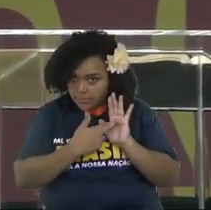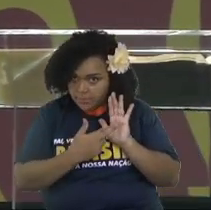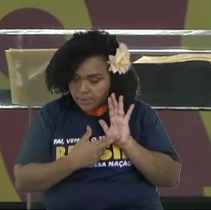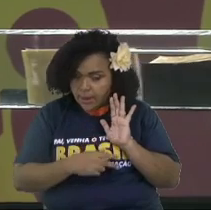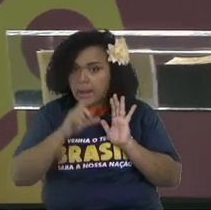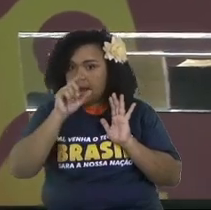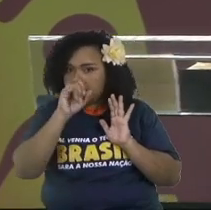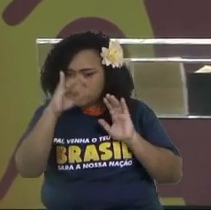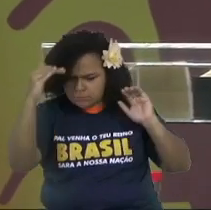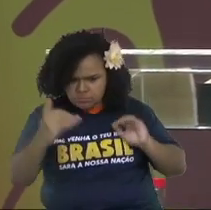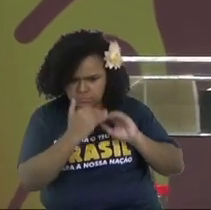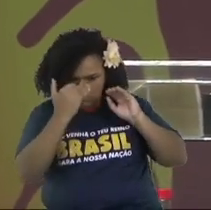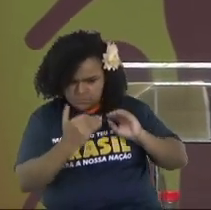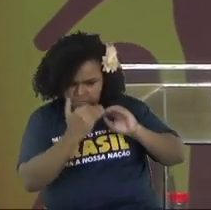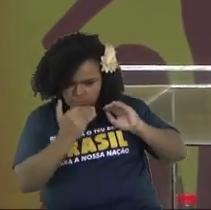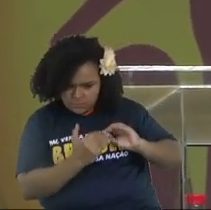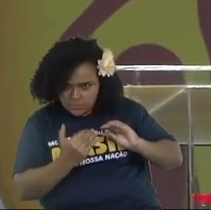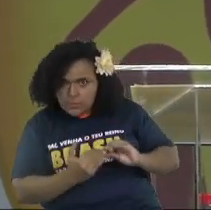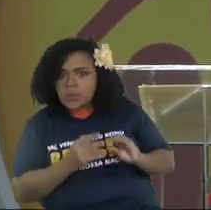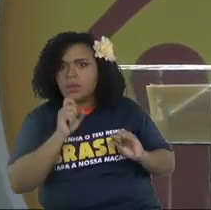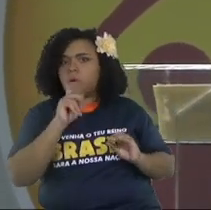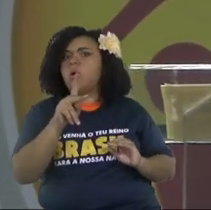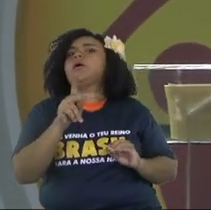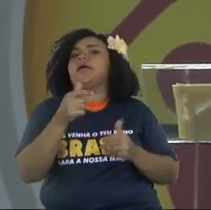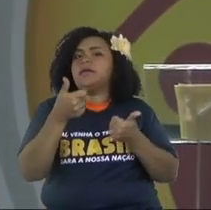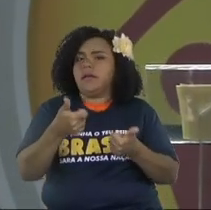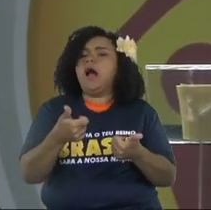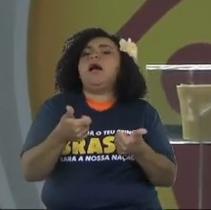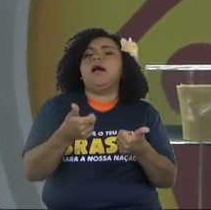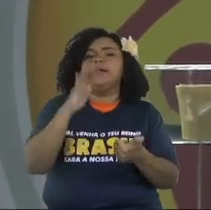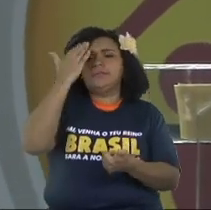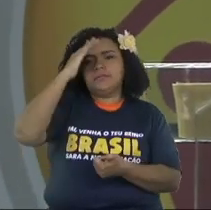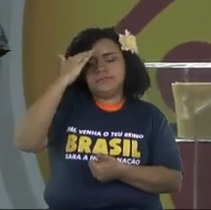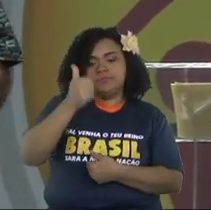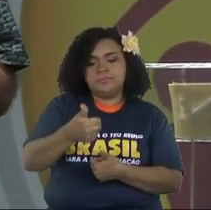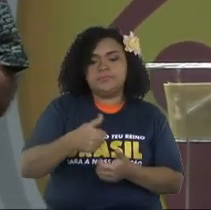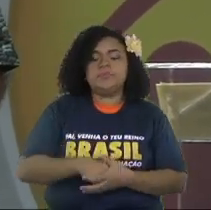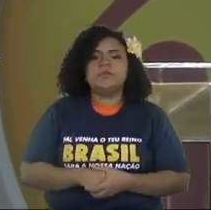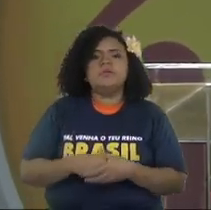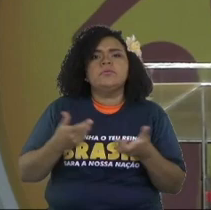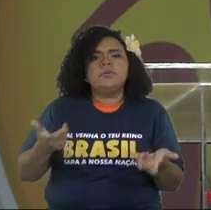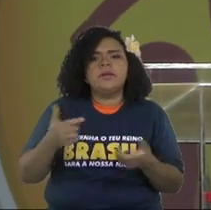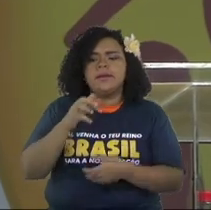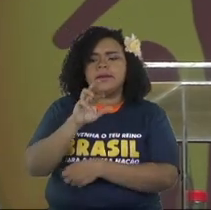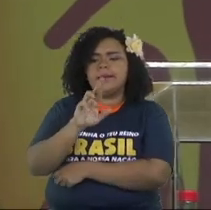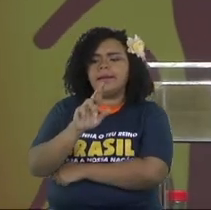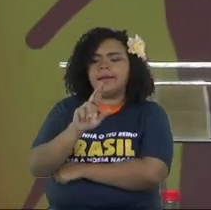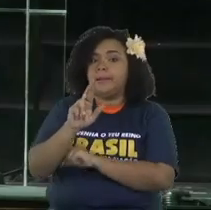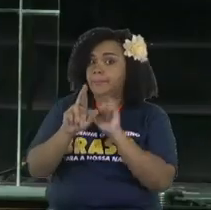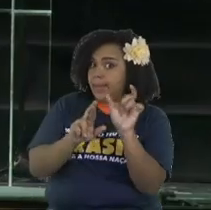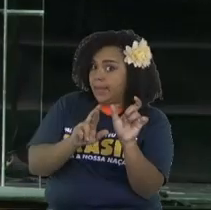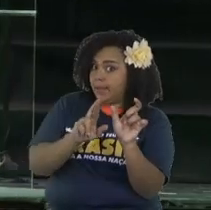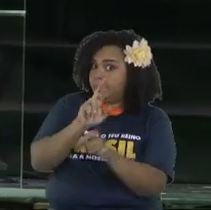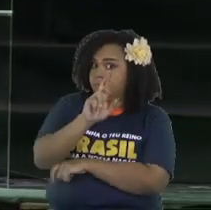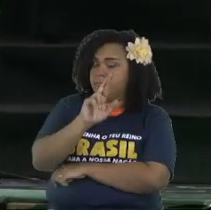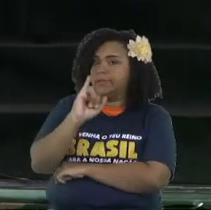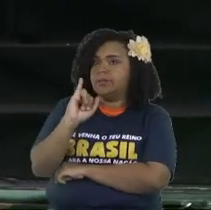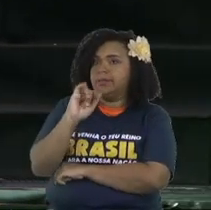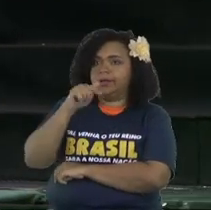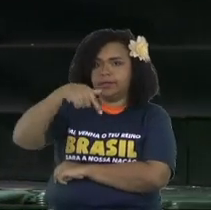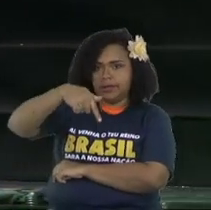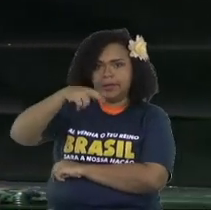But before we start speaking about this, we have to talk about what is actually richness. What is richness to God?